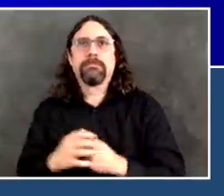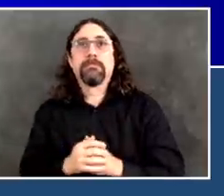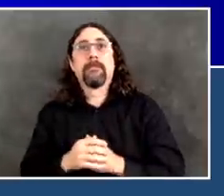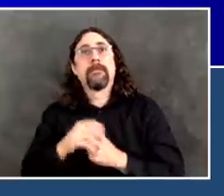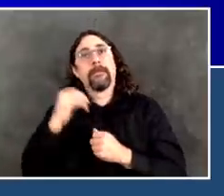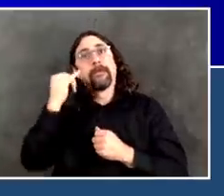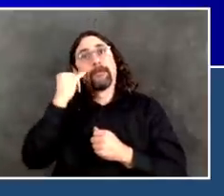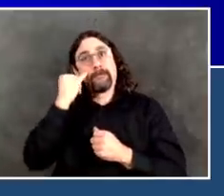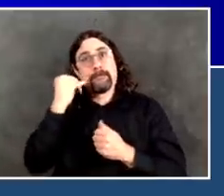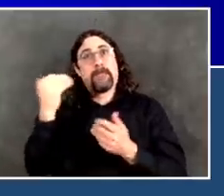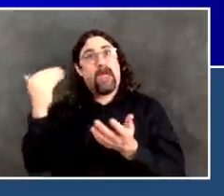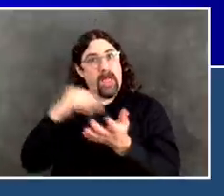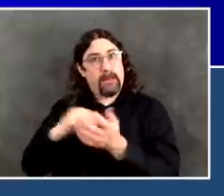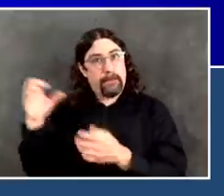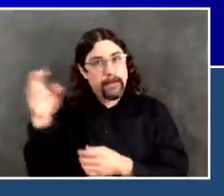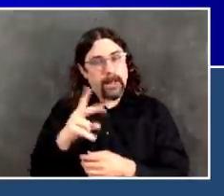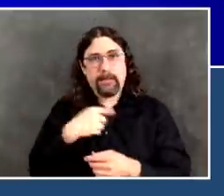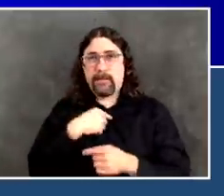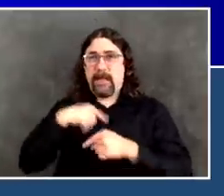don't ever want to go there again.